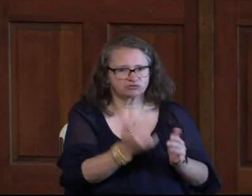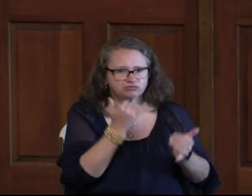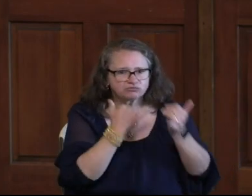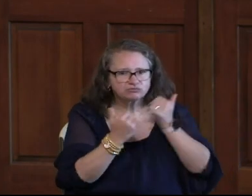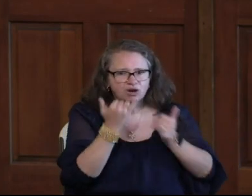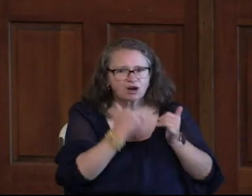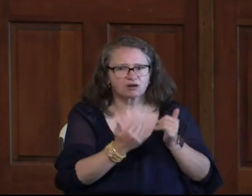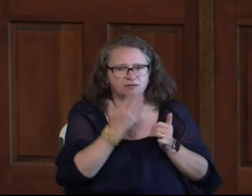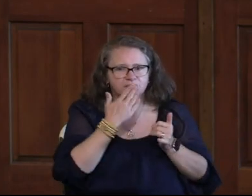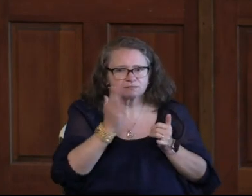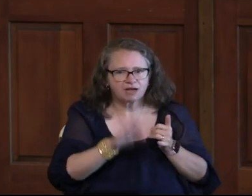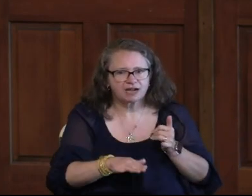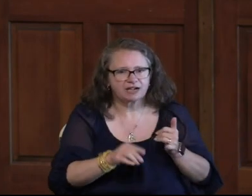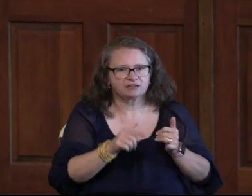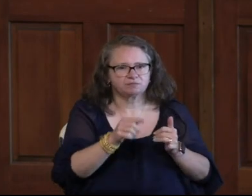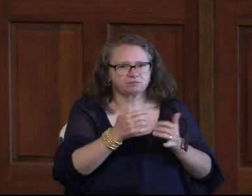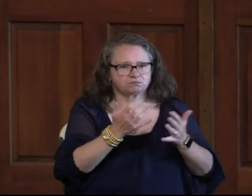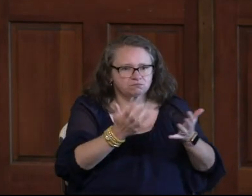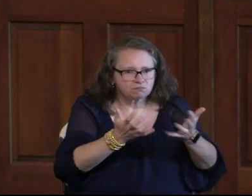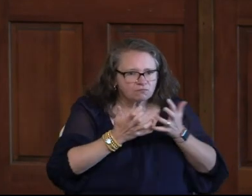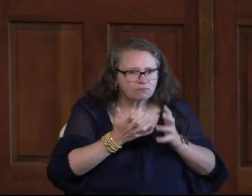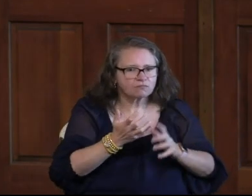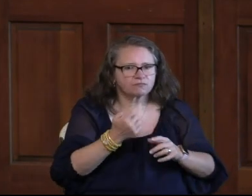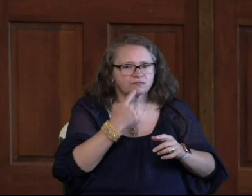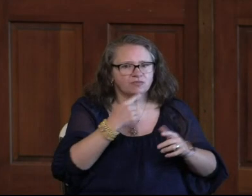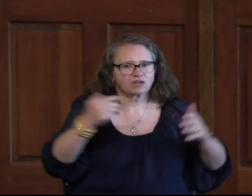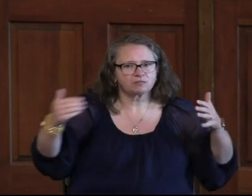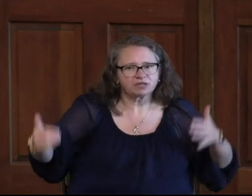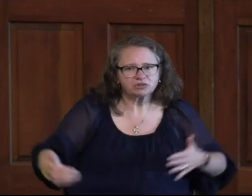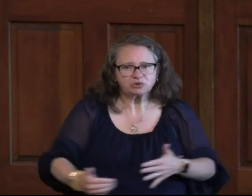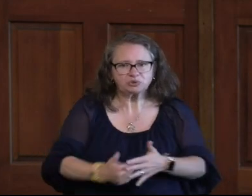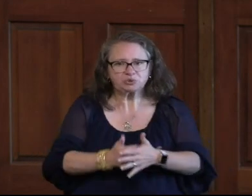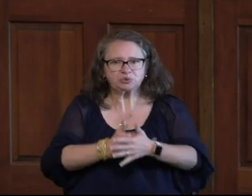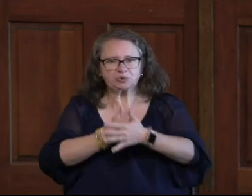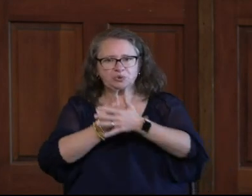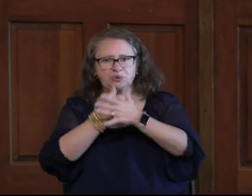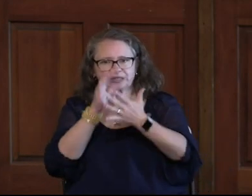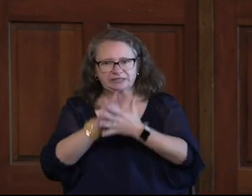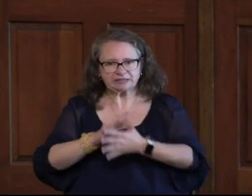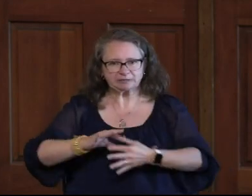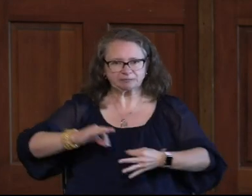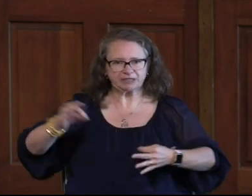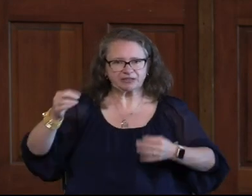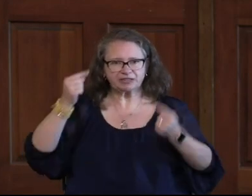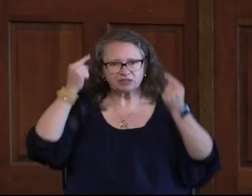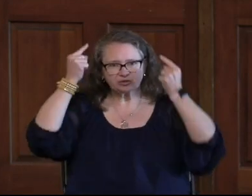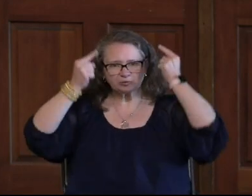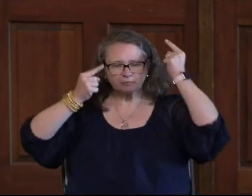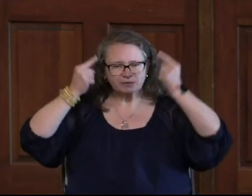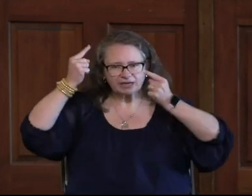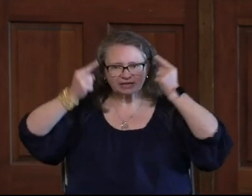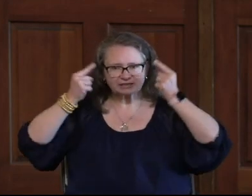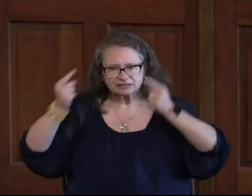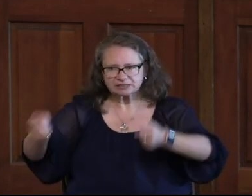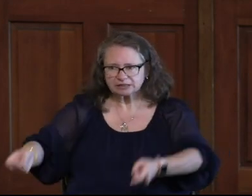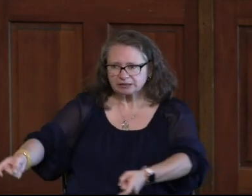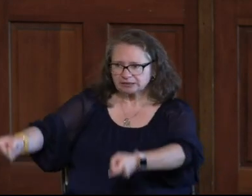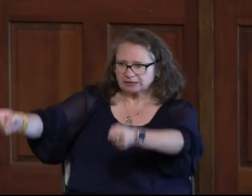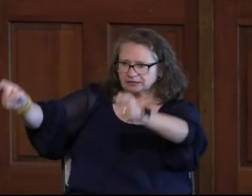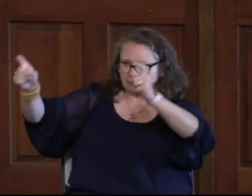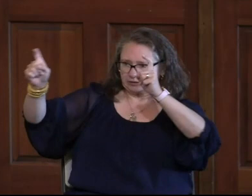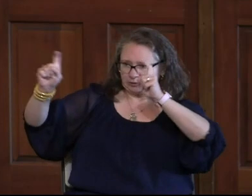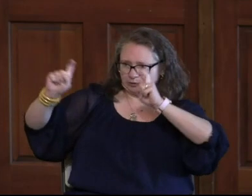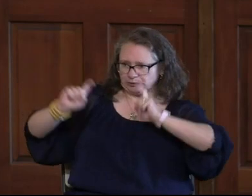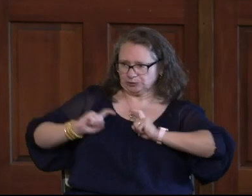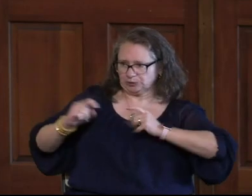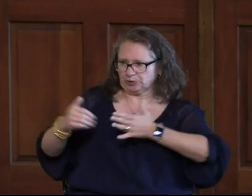through deceitful desires and to be renewed in the spirit of your minds and to put on the new